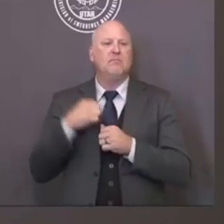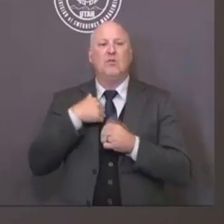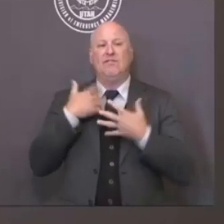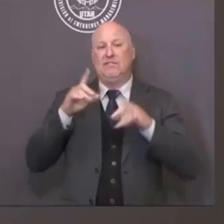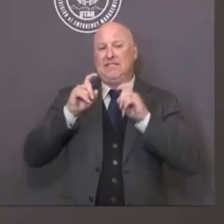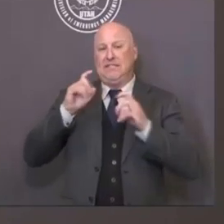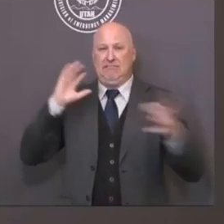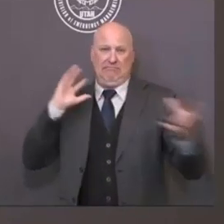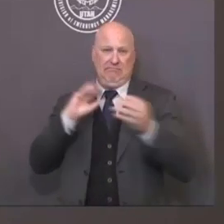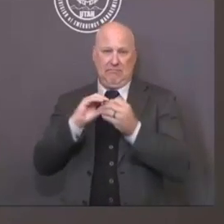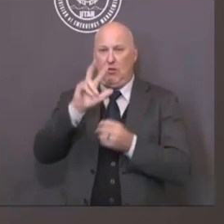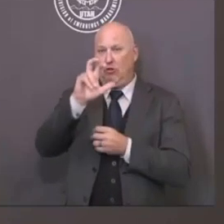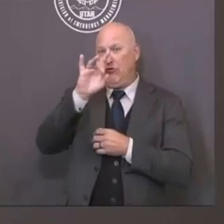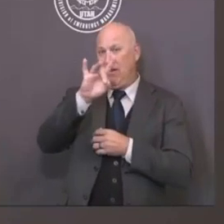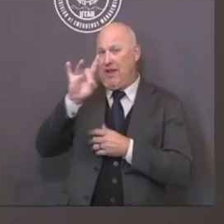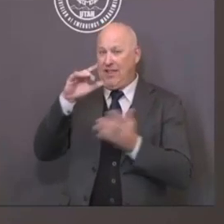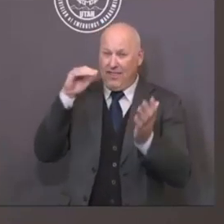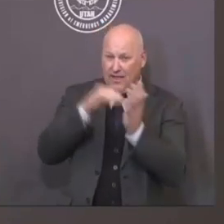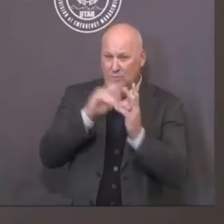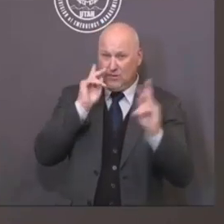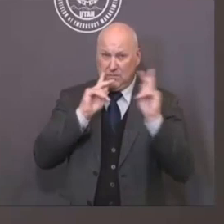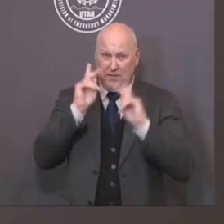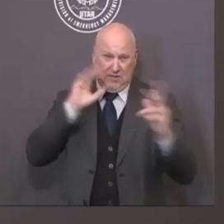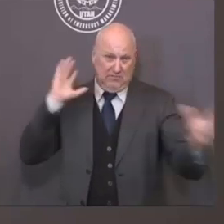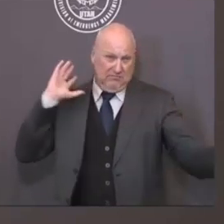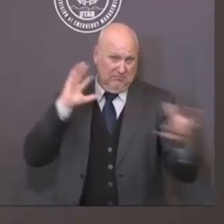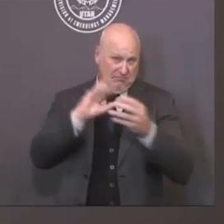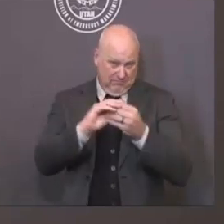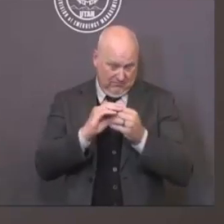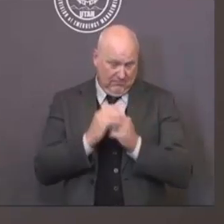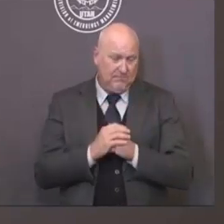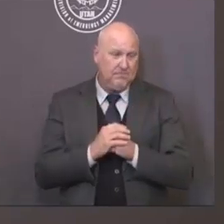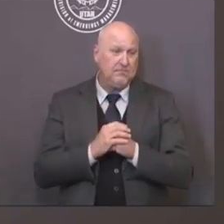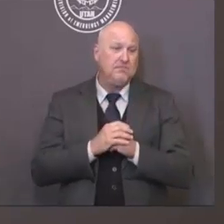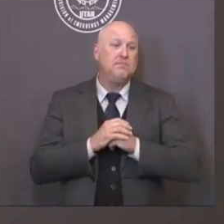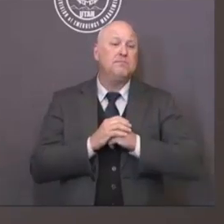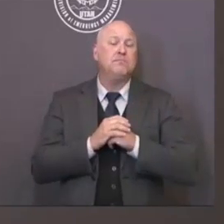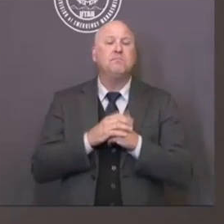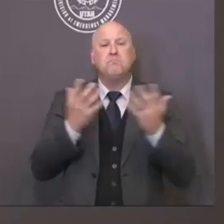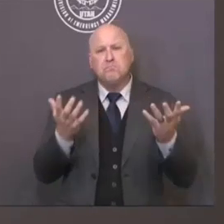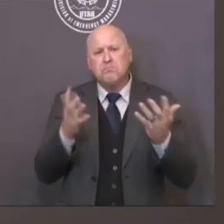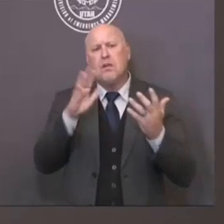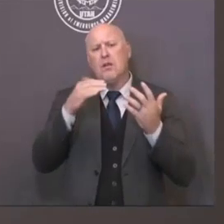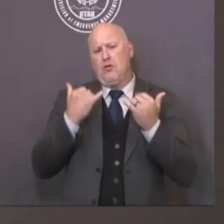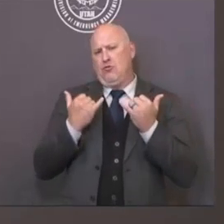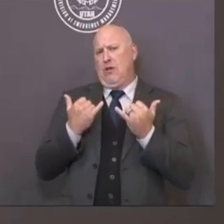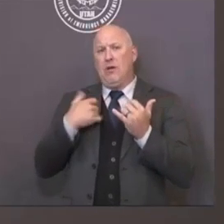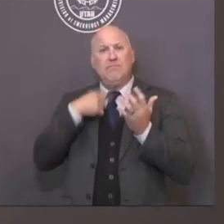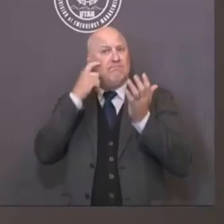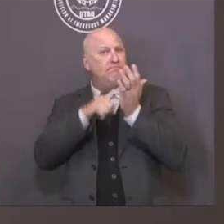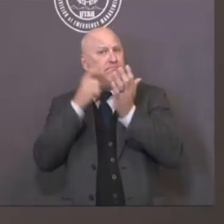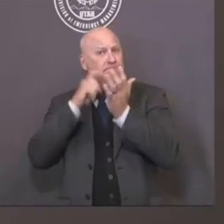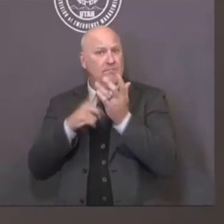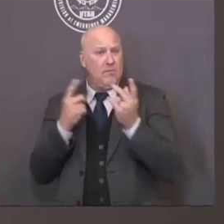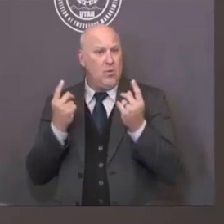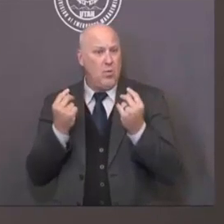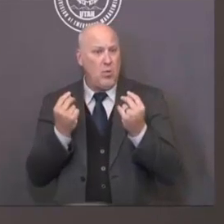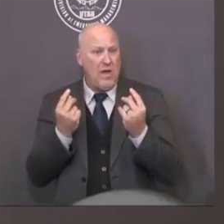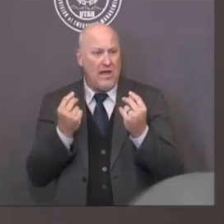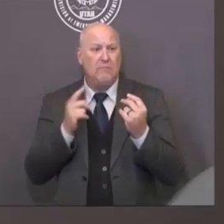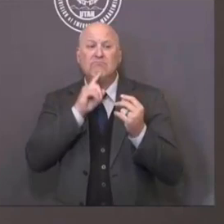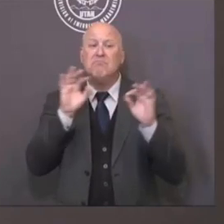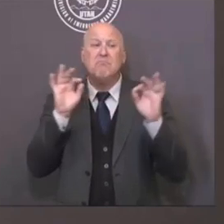Utahns for COVID-19. But we're now at a point in this outbreak where it's more meaningful to look at the seven-day trends